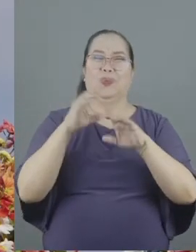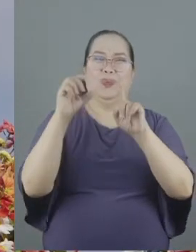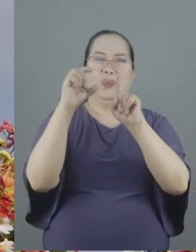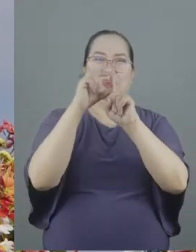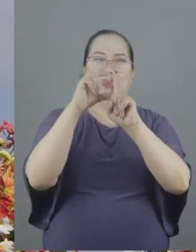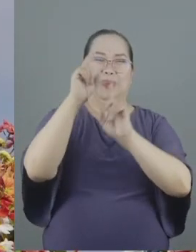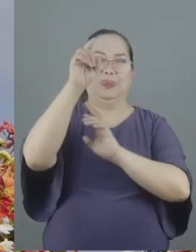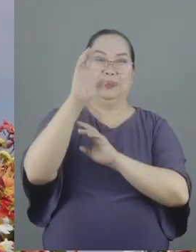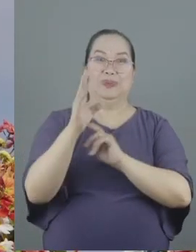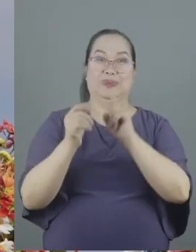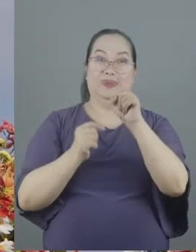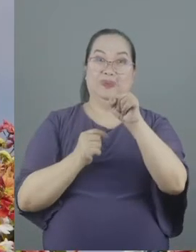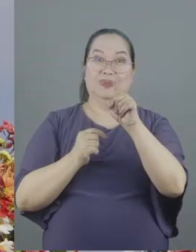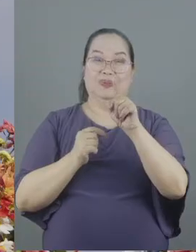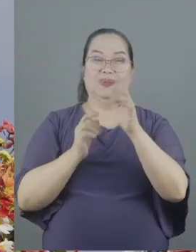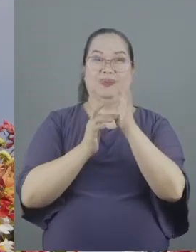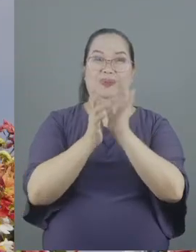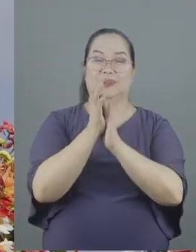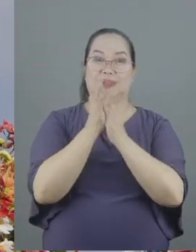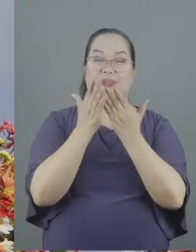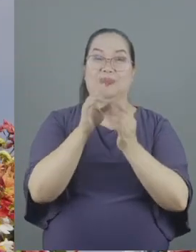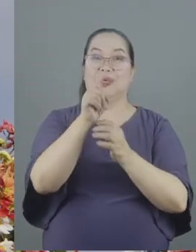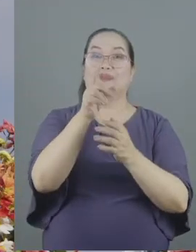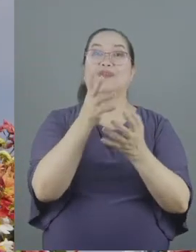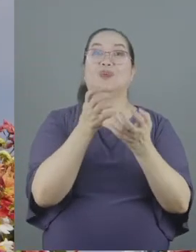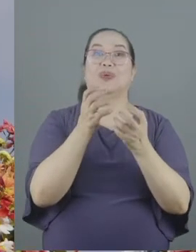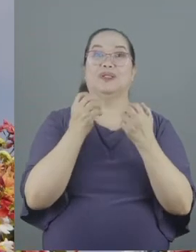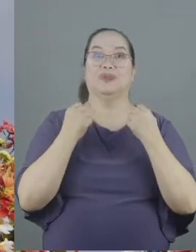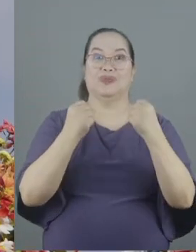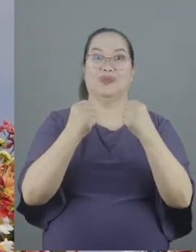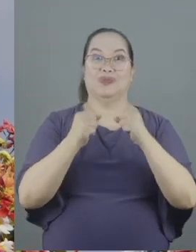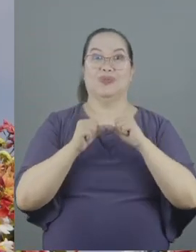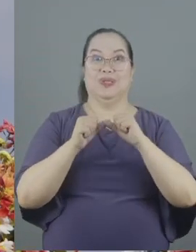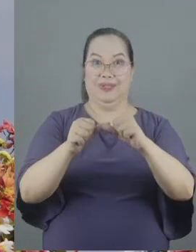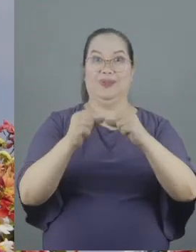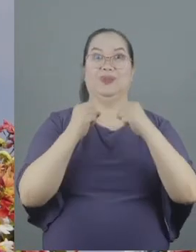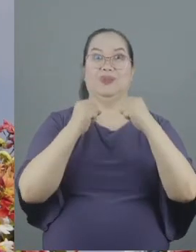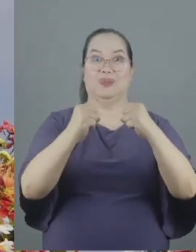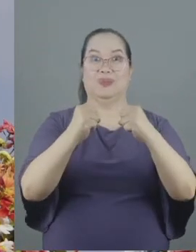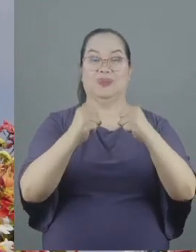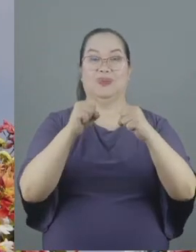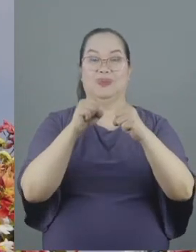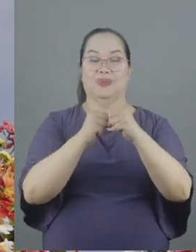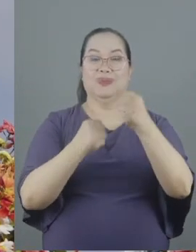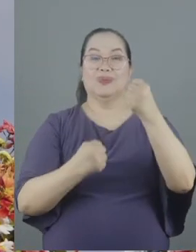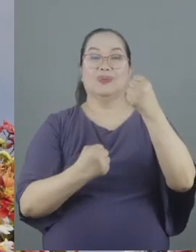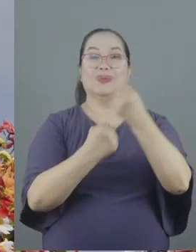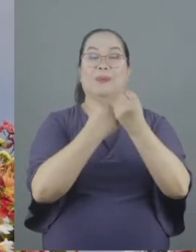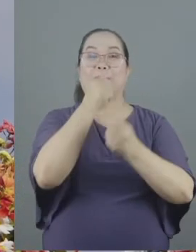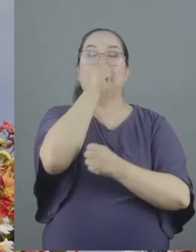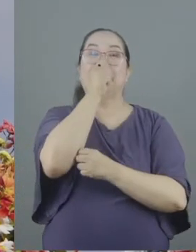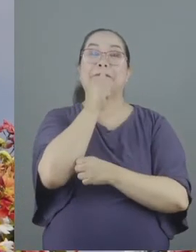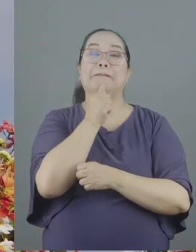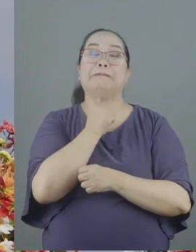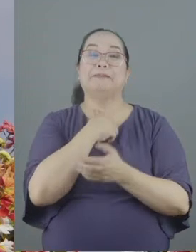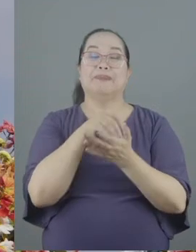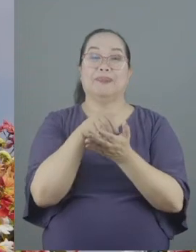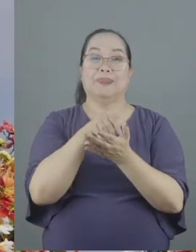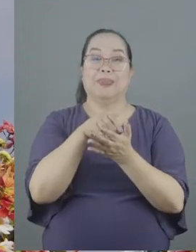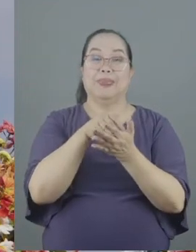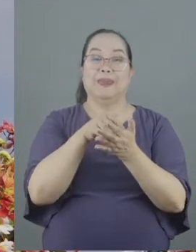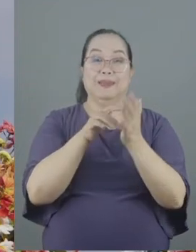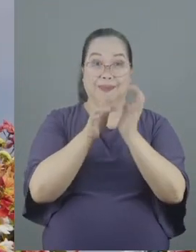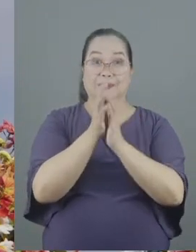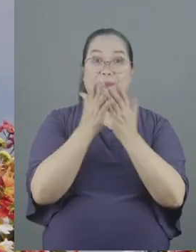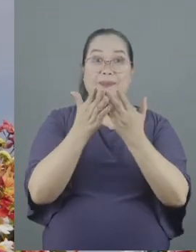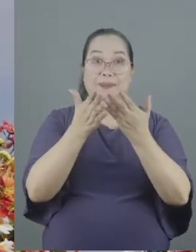you go to the scriptures if you need strength to remain strong so that you can bear up with the weak you go to the scriptures for